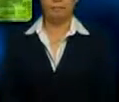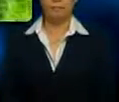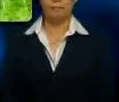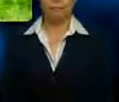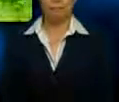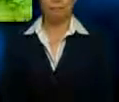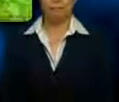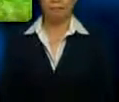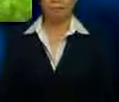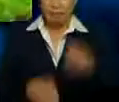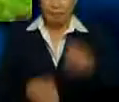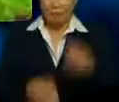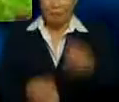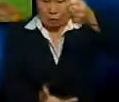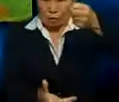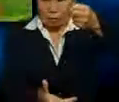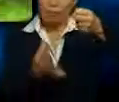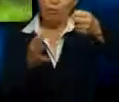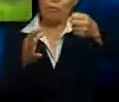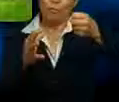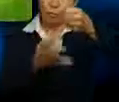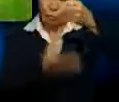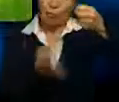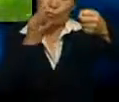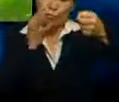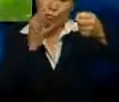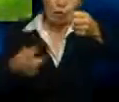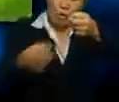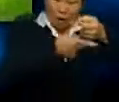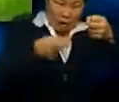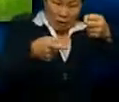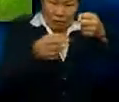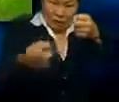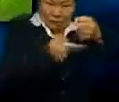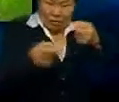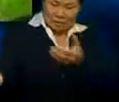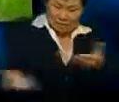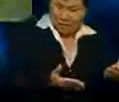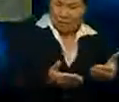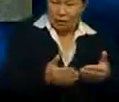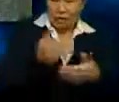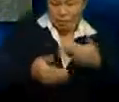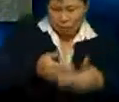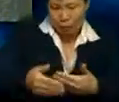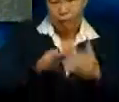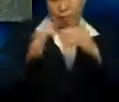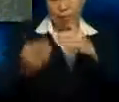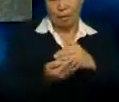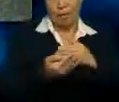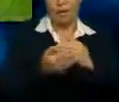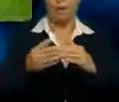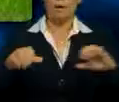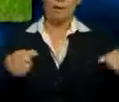The bunches or crops that were harvested will then be taken away to be further processed via the motor cart.